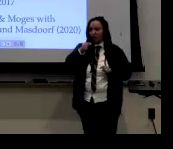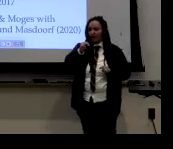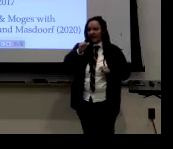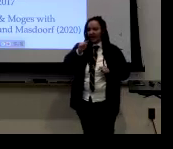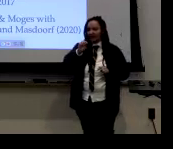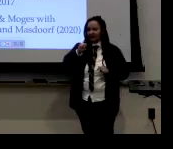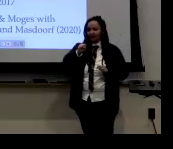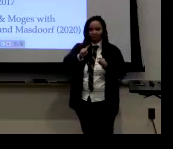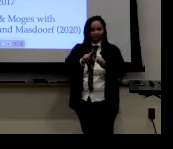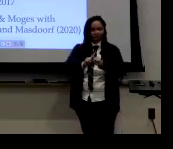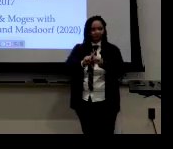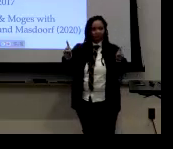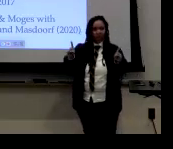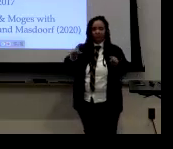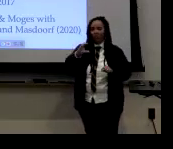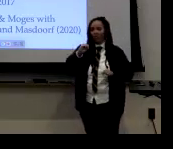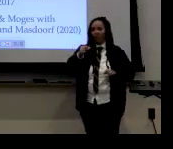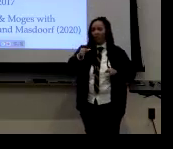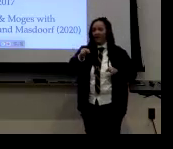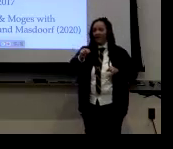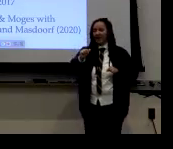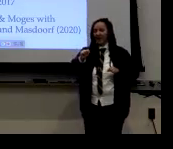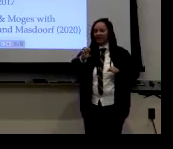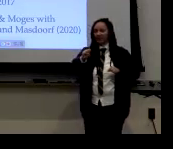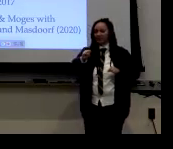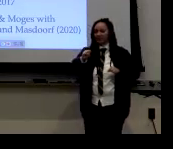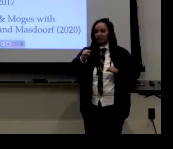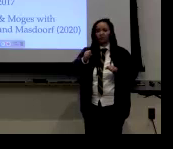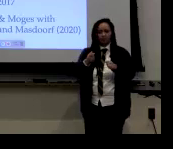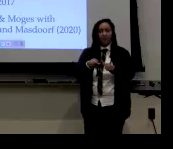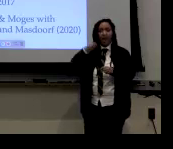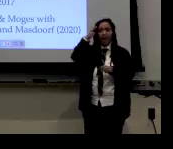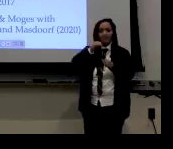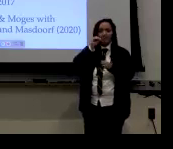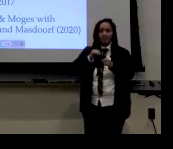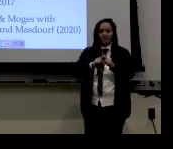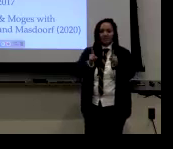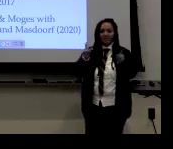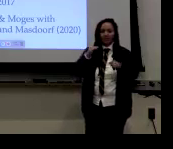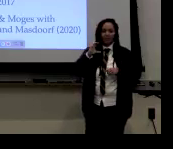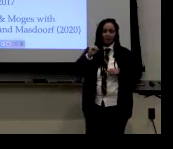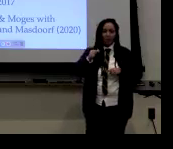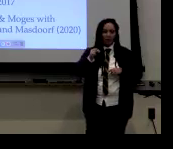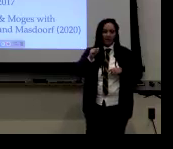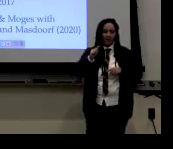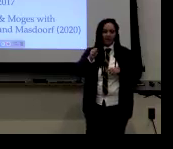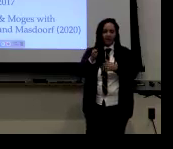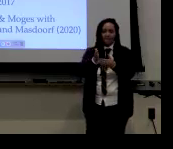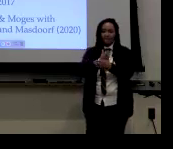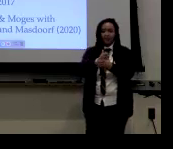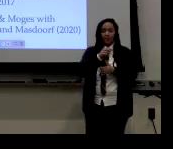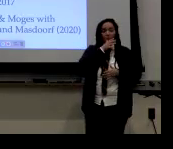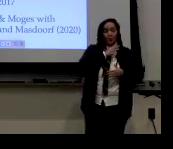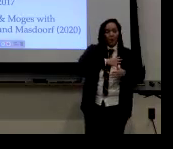the cognates, the high percentage